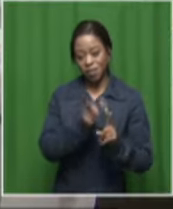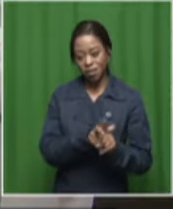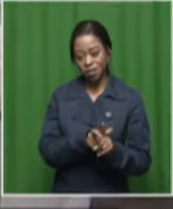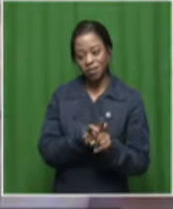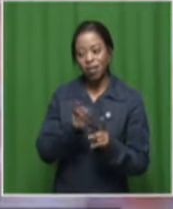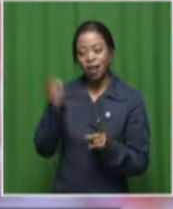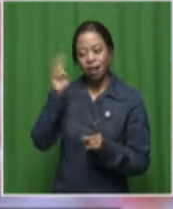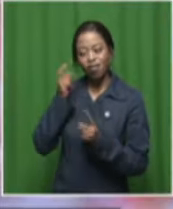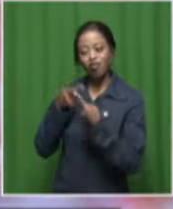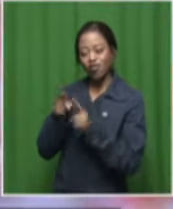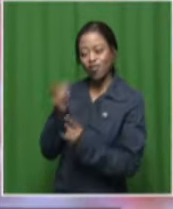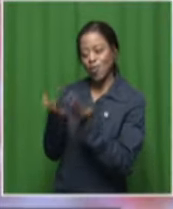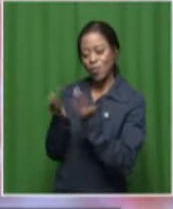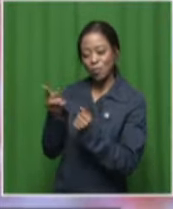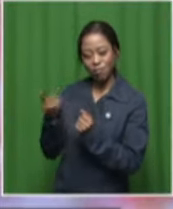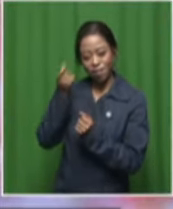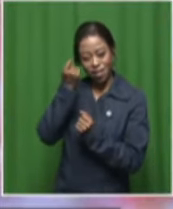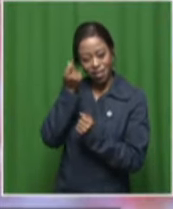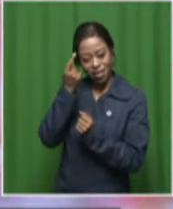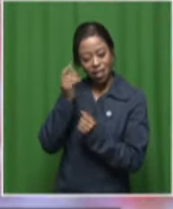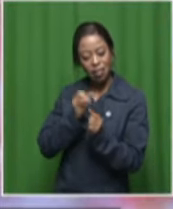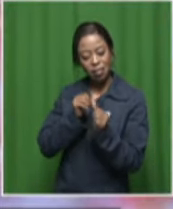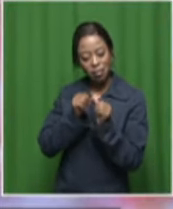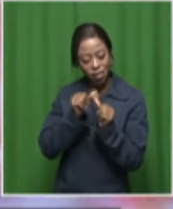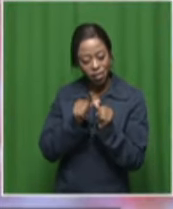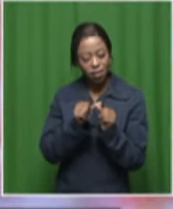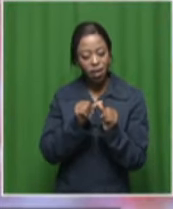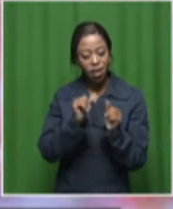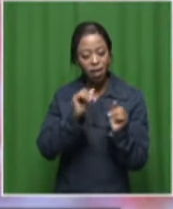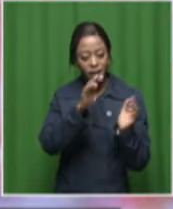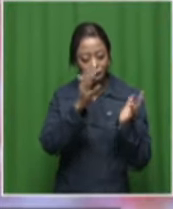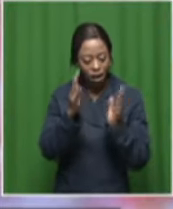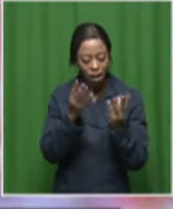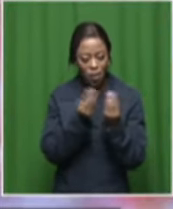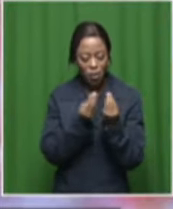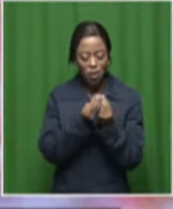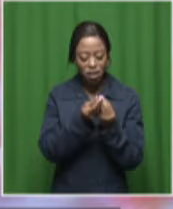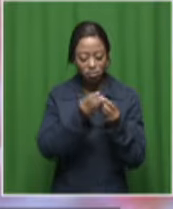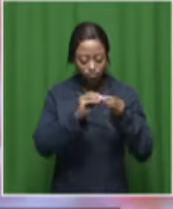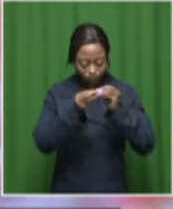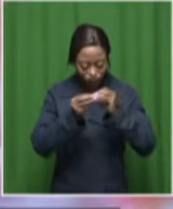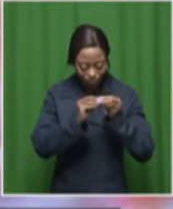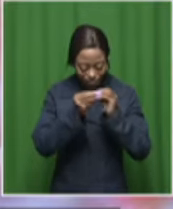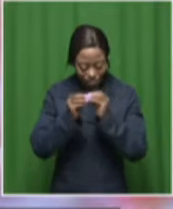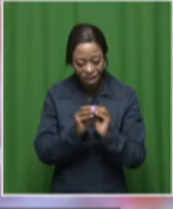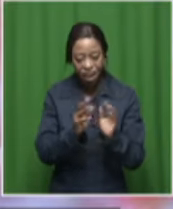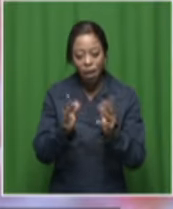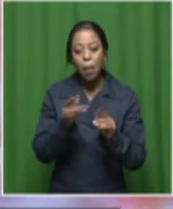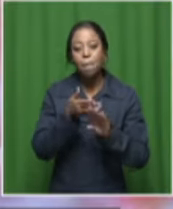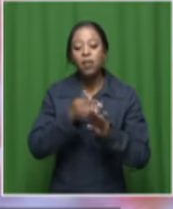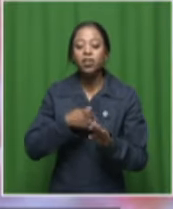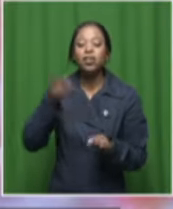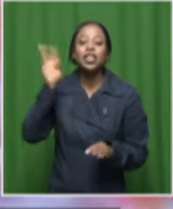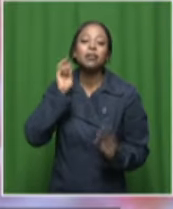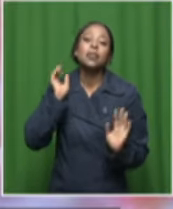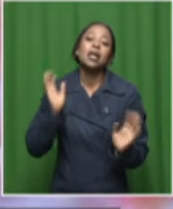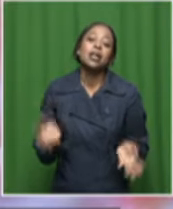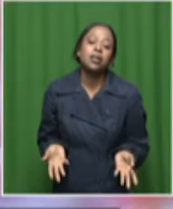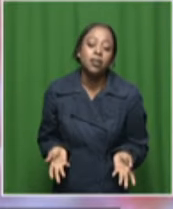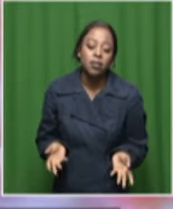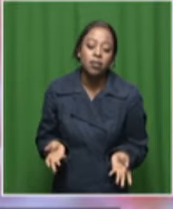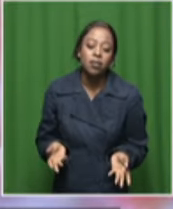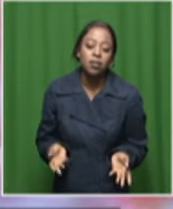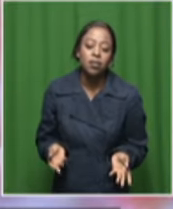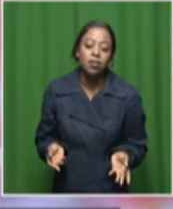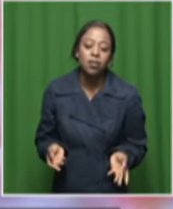a little bit differently. I more understand how things are made or how that. And I think before I used to listen also with a